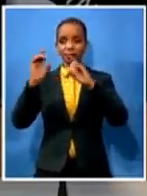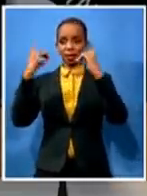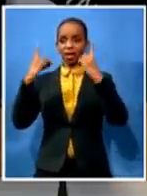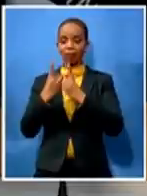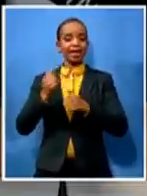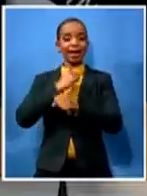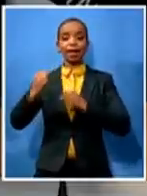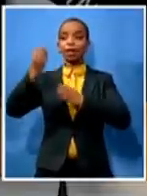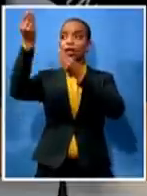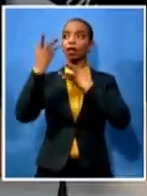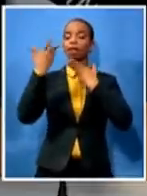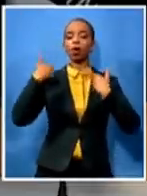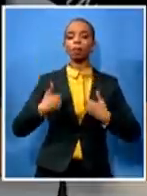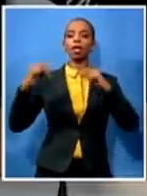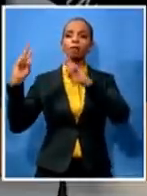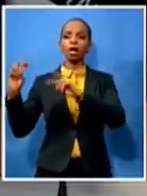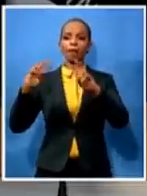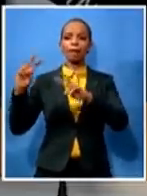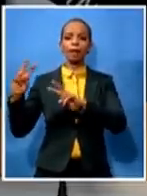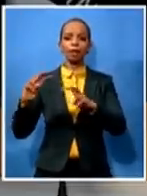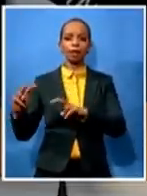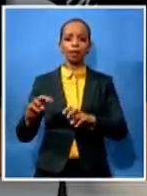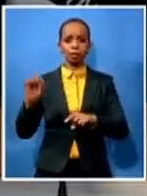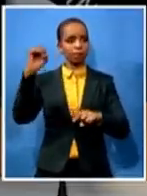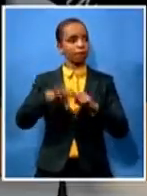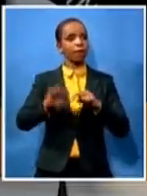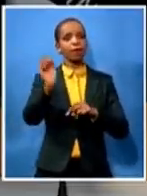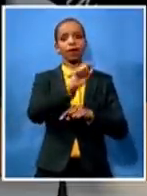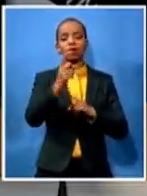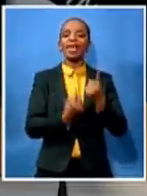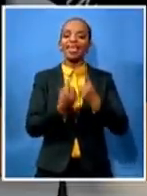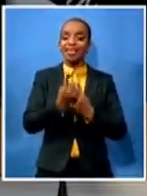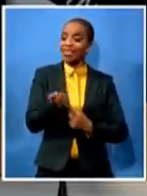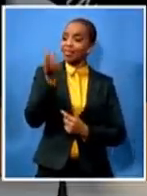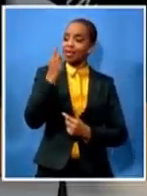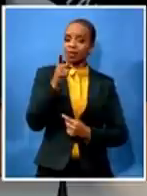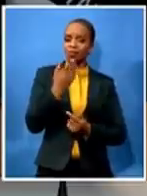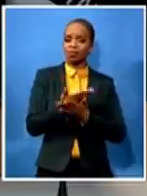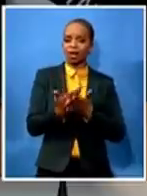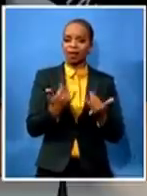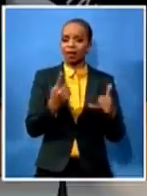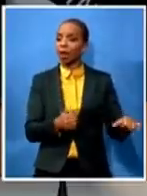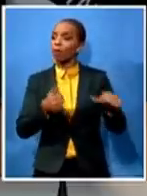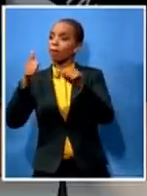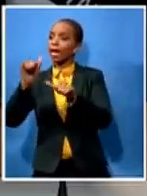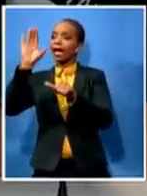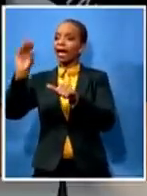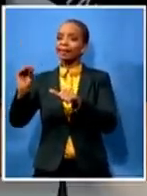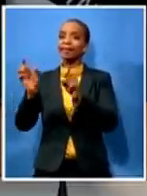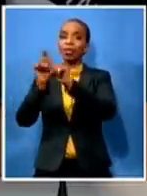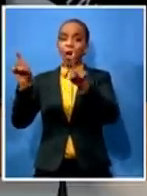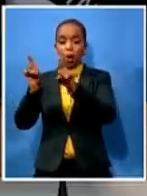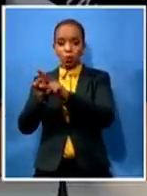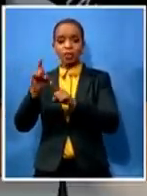even then you can go and ask the law enforcement agencies i've cooperated to an extent where i had to frog